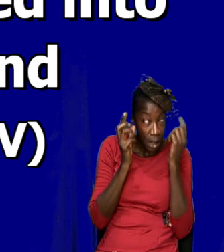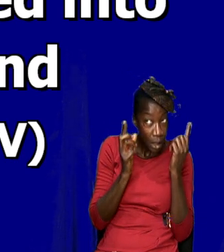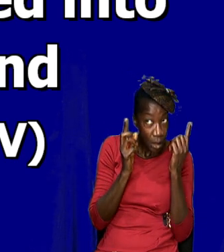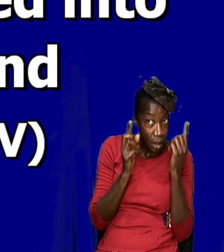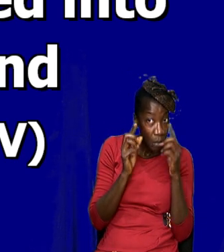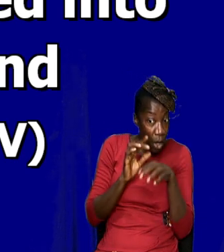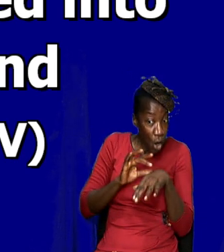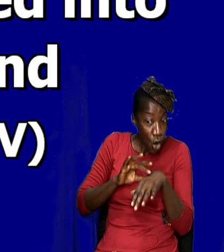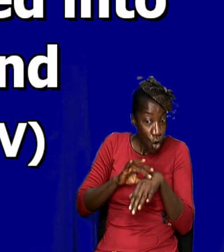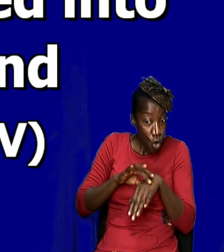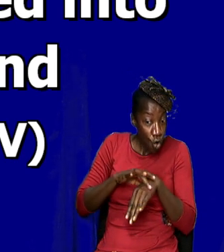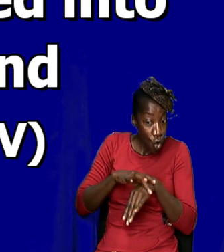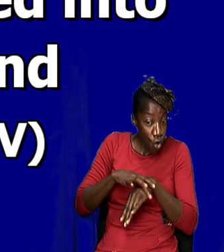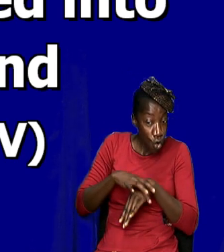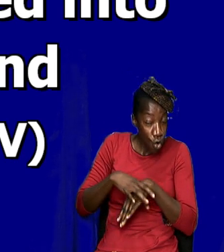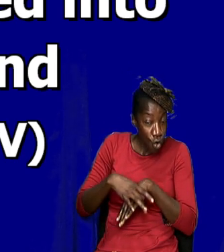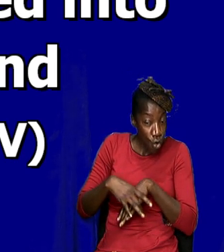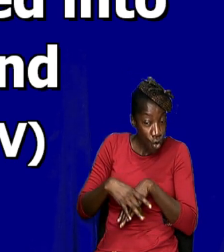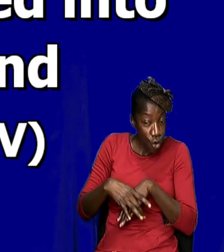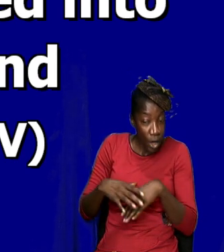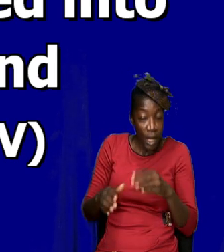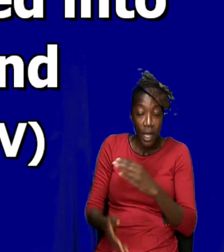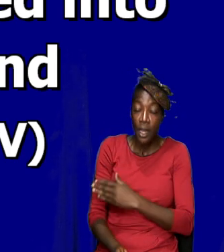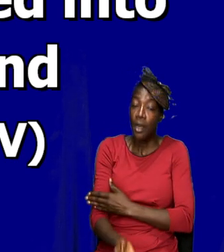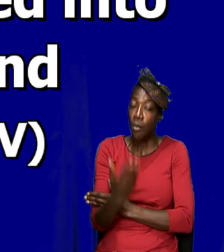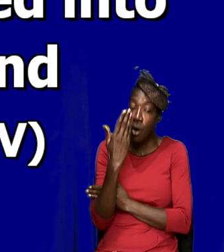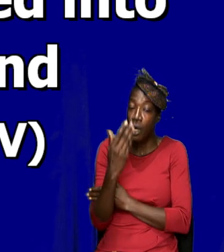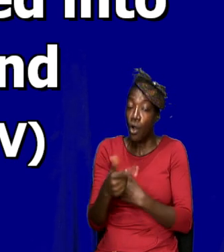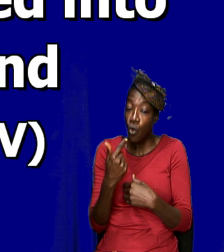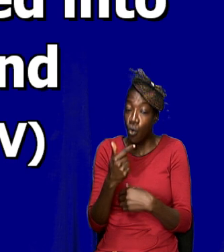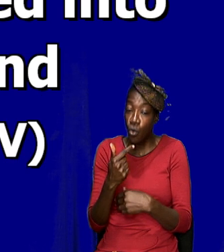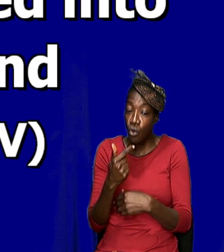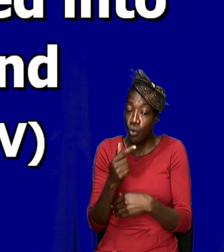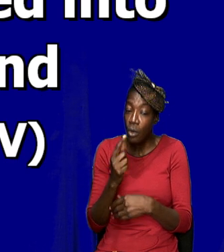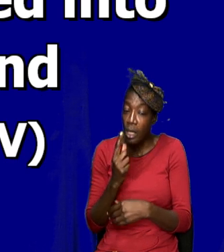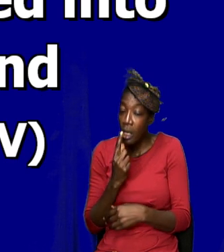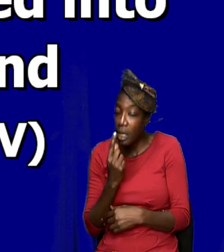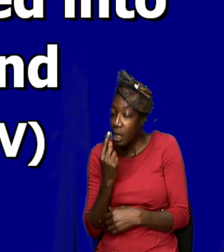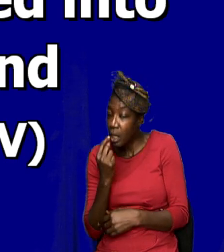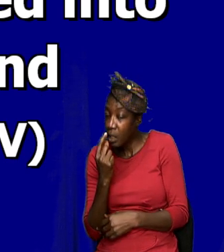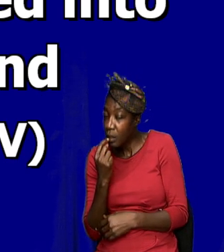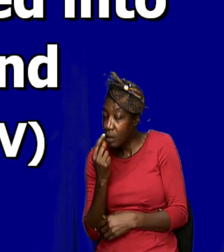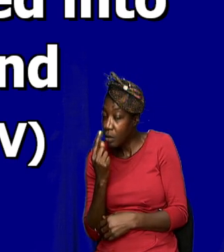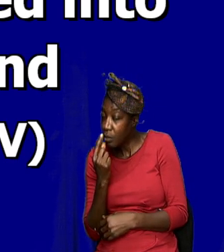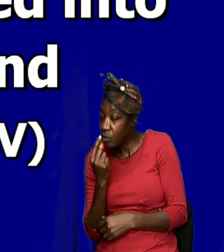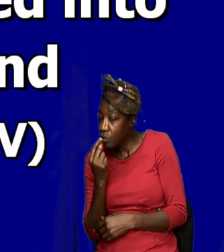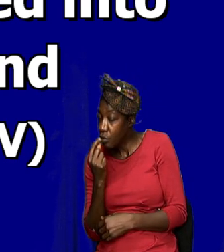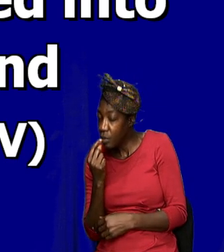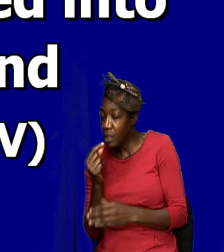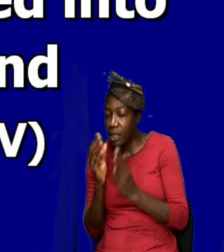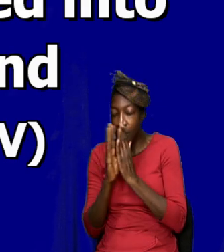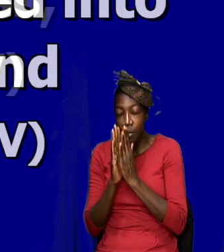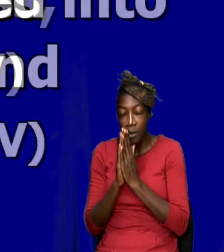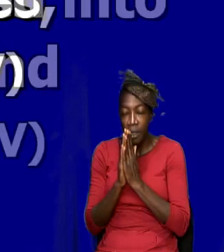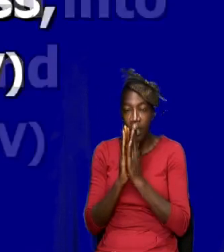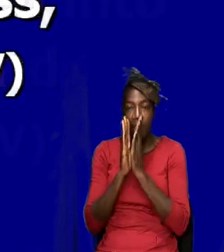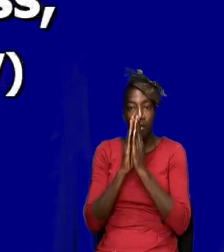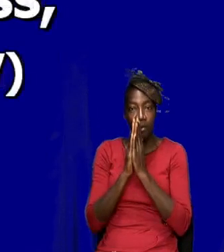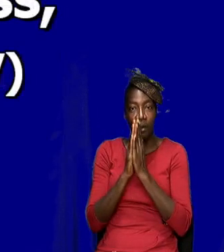and he would go to a solitary place and he would just pray. Next scripture.